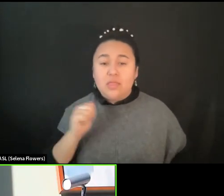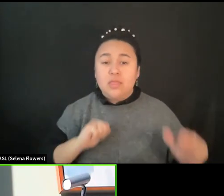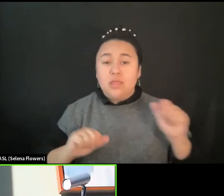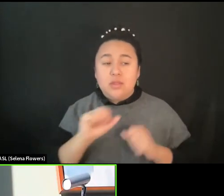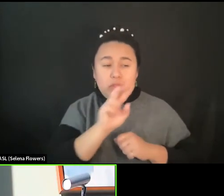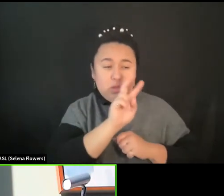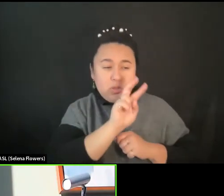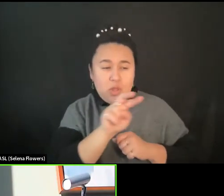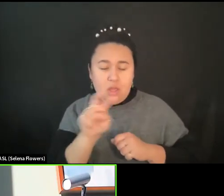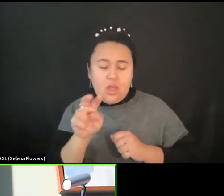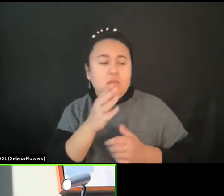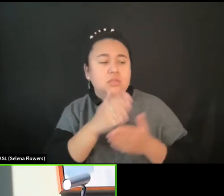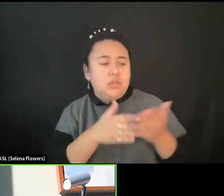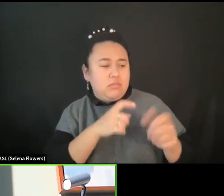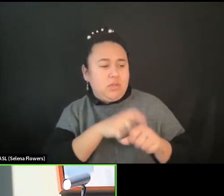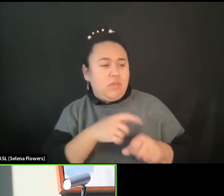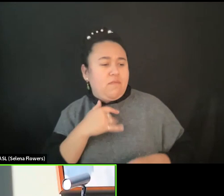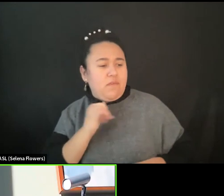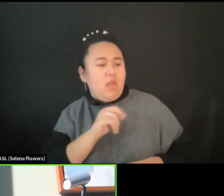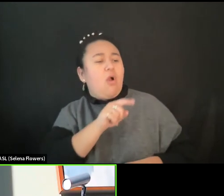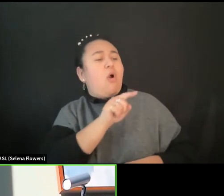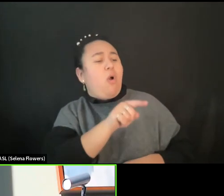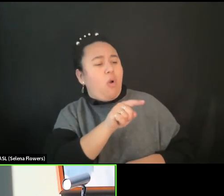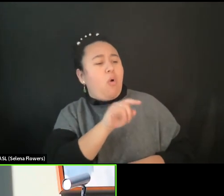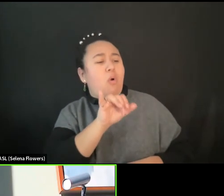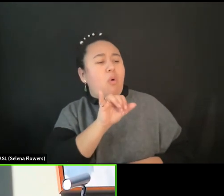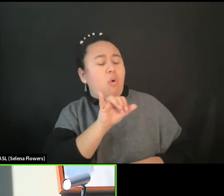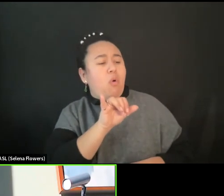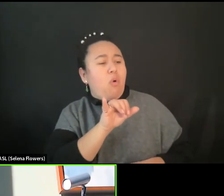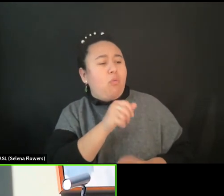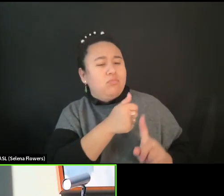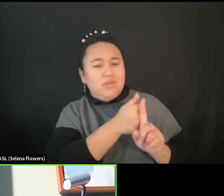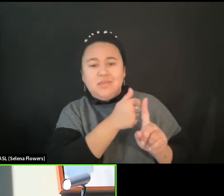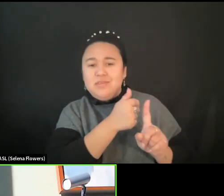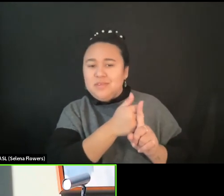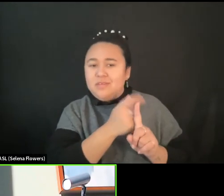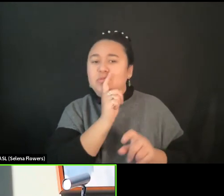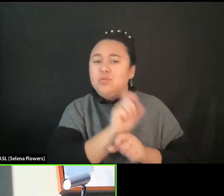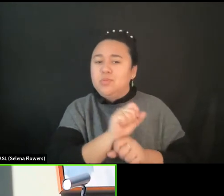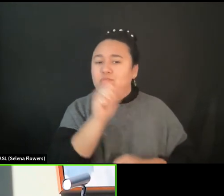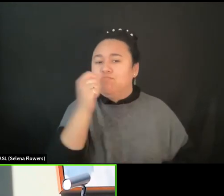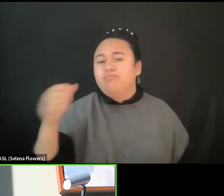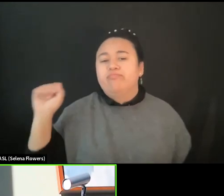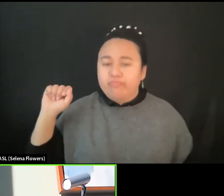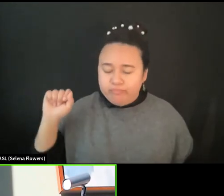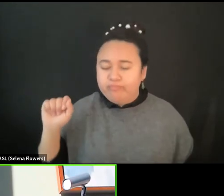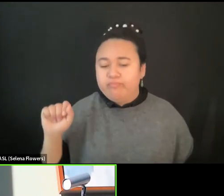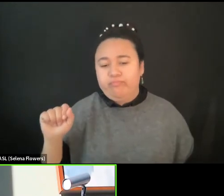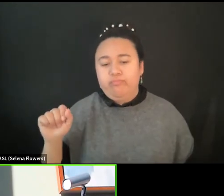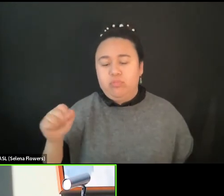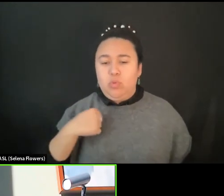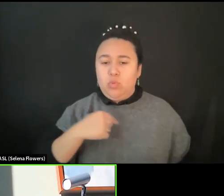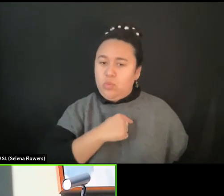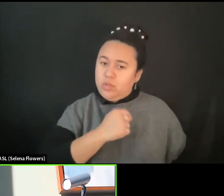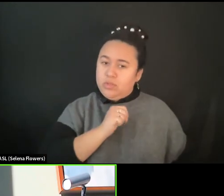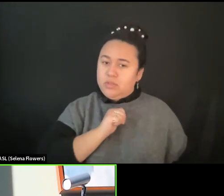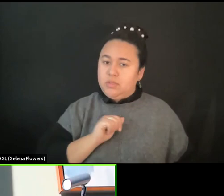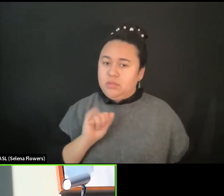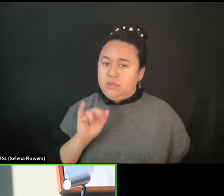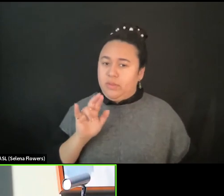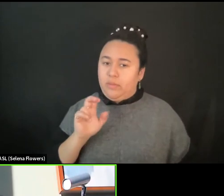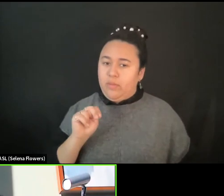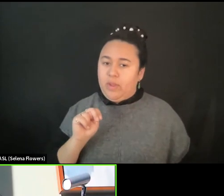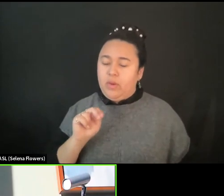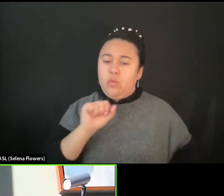at some points you feel like it actually has been ahead. So, for us who are Iranians and we've worked in this business,